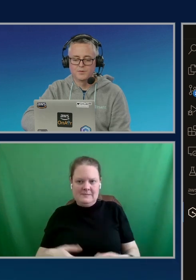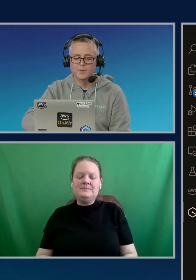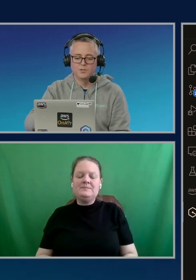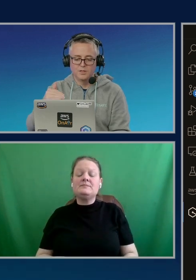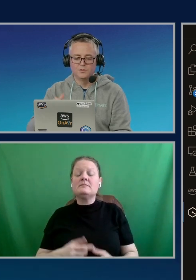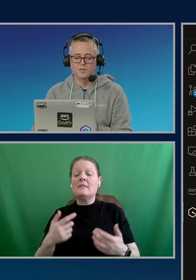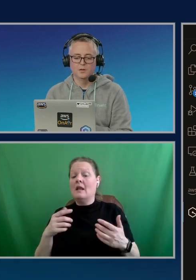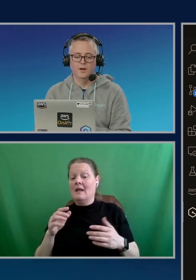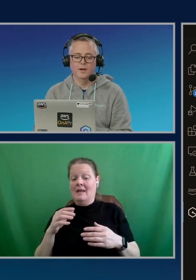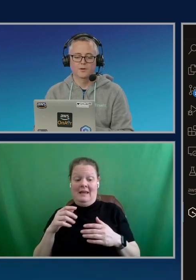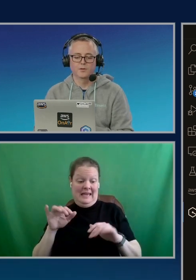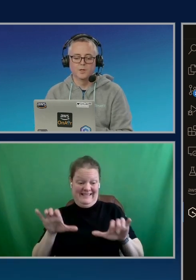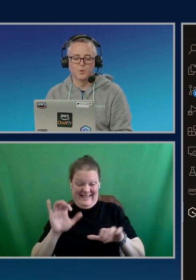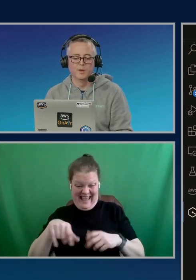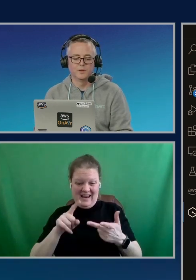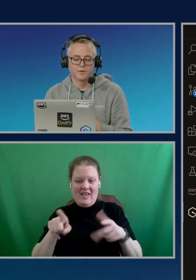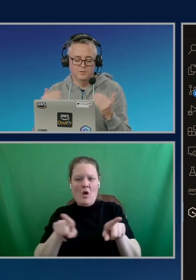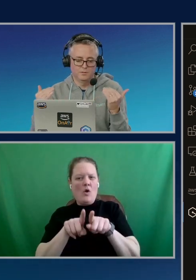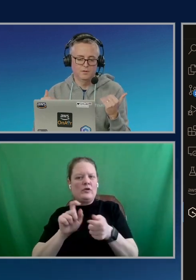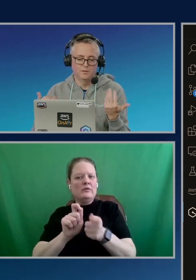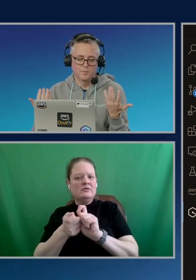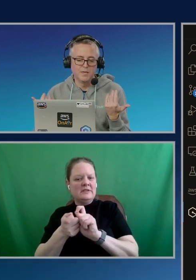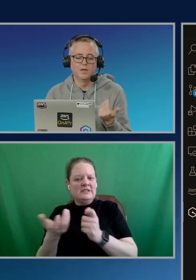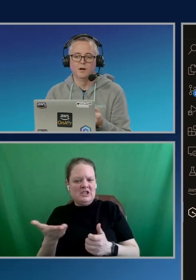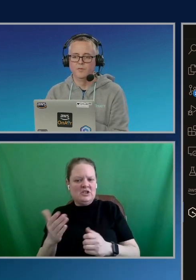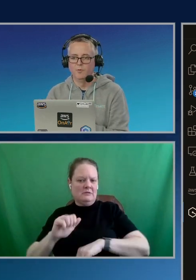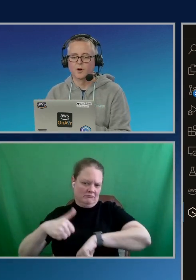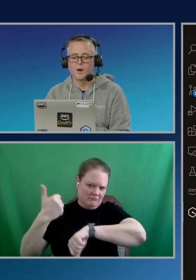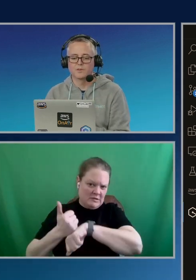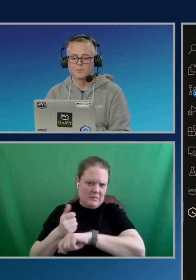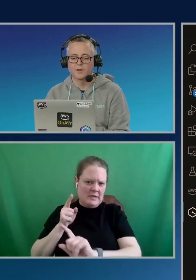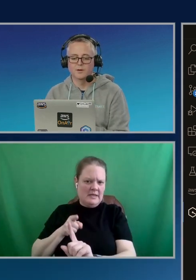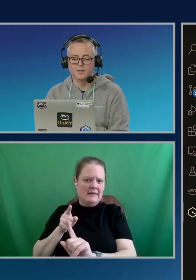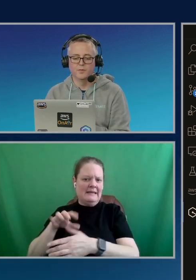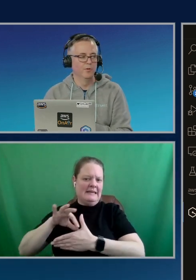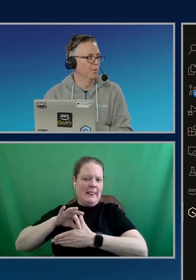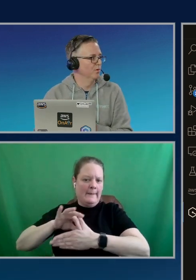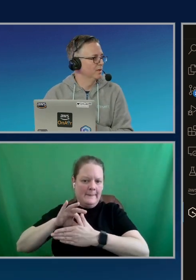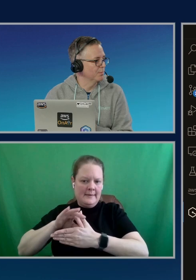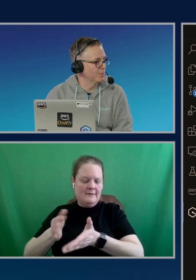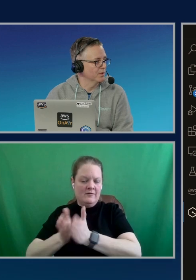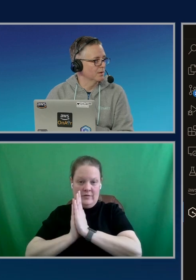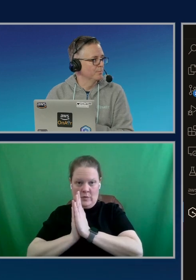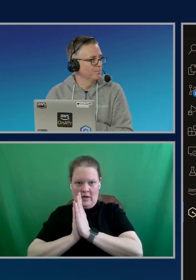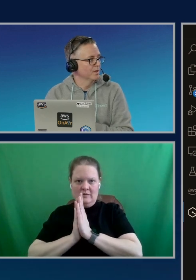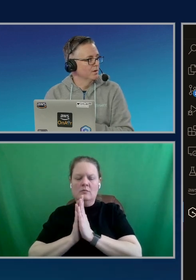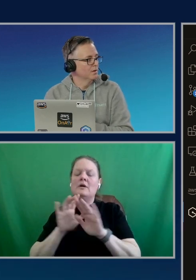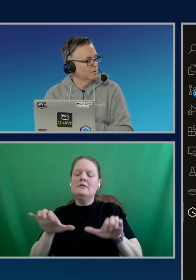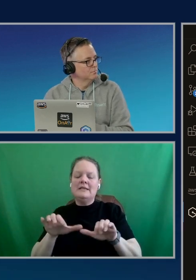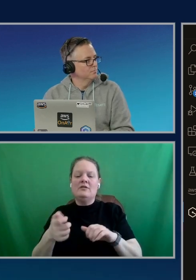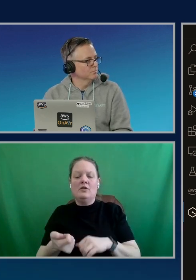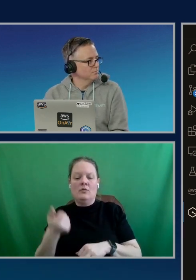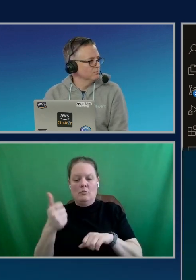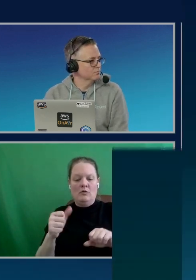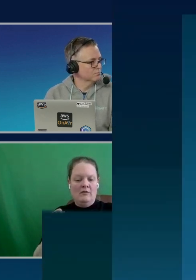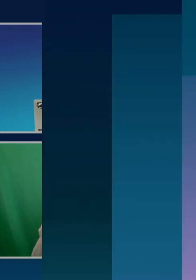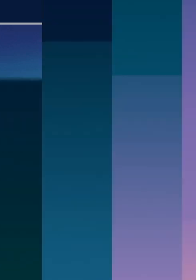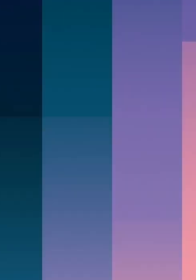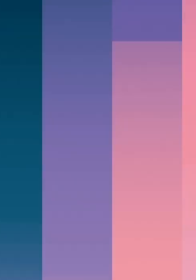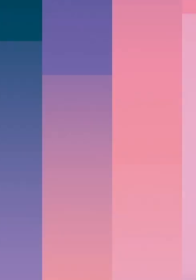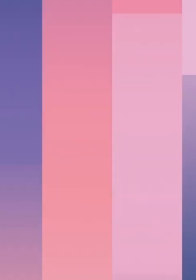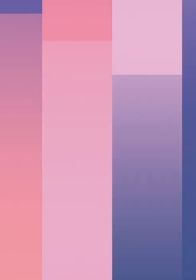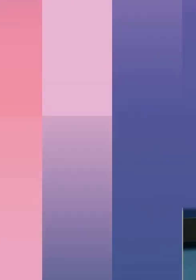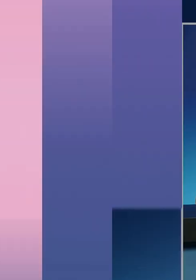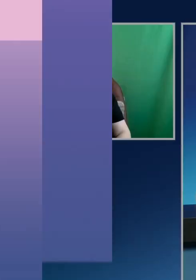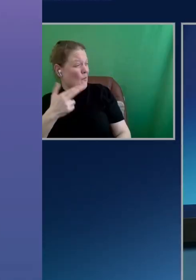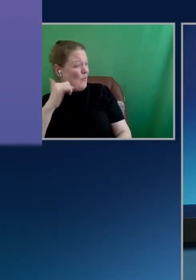then it also made changes here and actually implemented. This is the meat of the request where it did the remove capability. You know, Brian, you're already